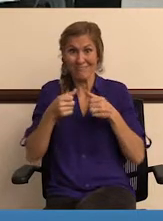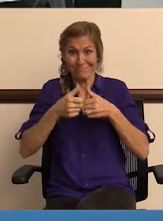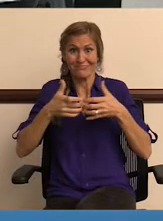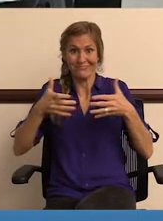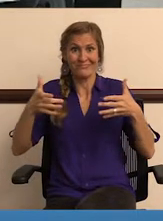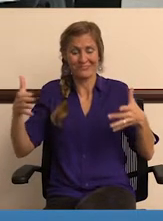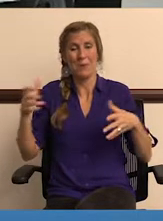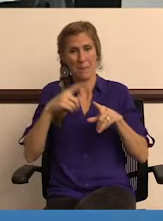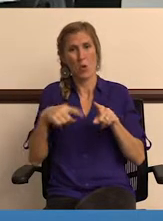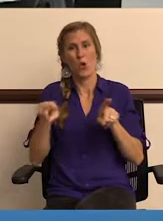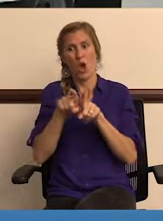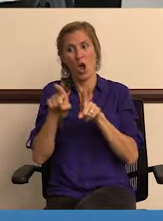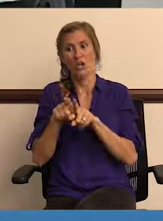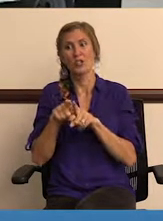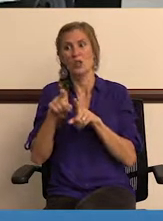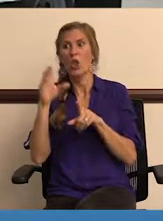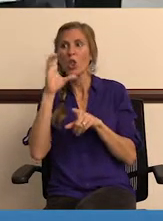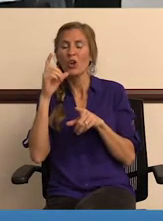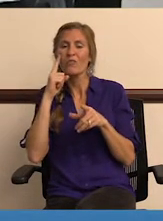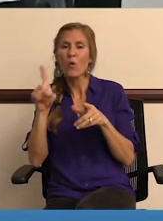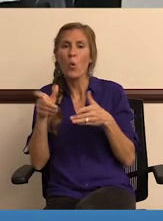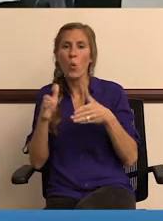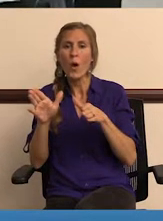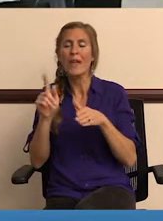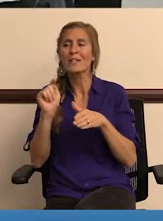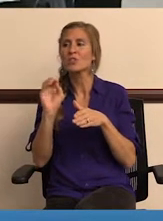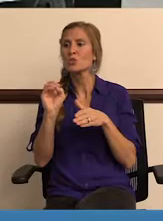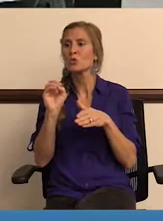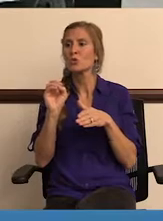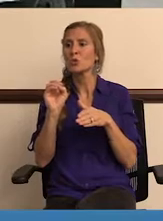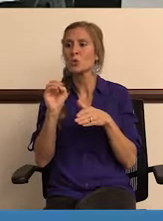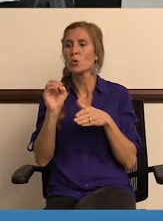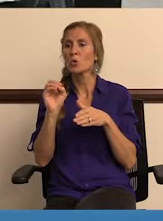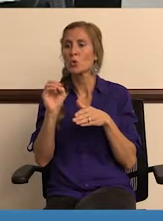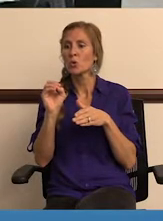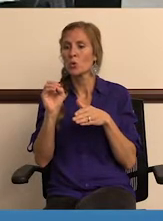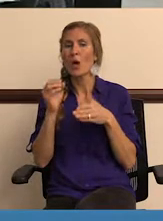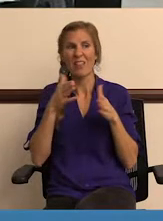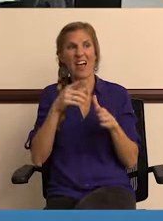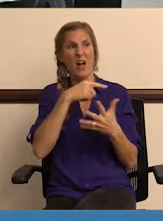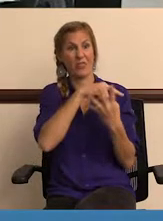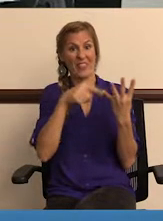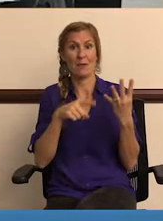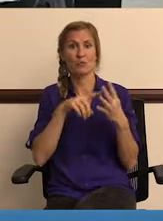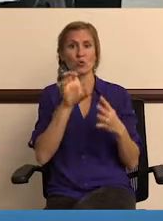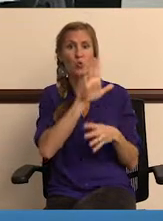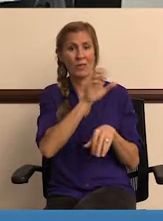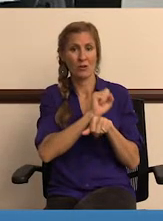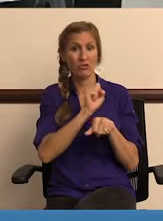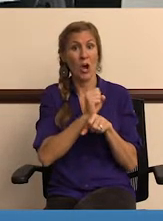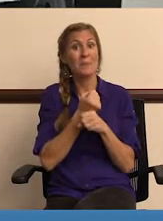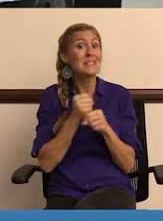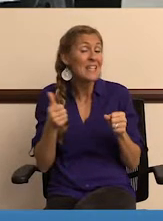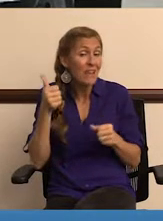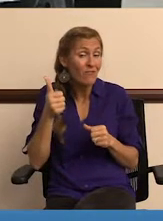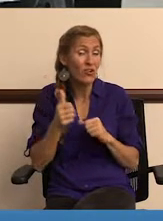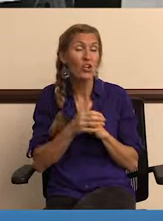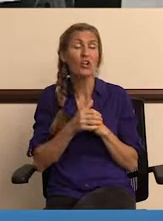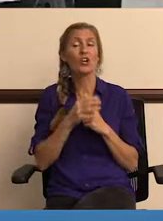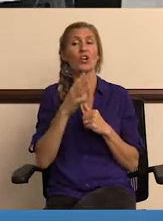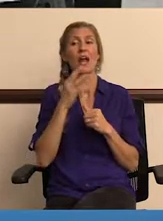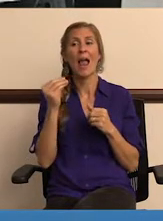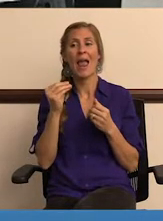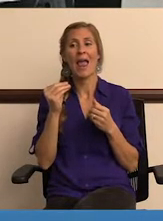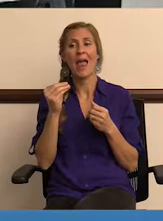expand. But, you know, we also look to find ways to allow them to do their job, you know,